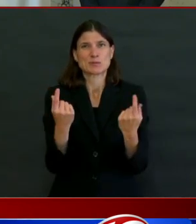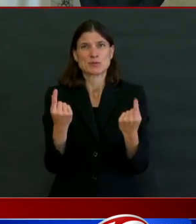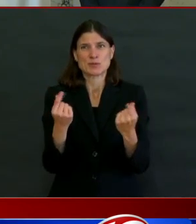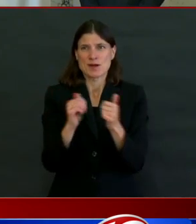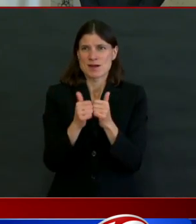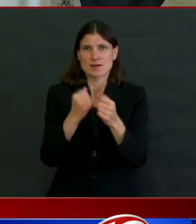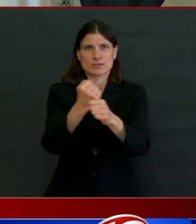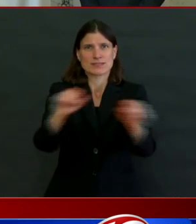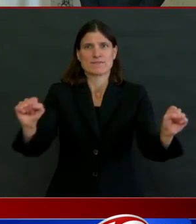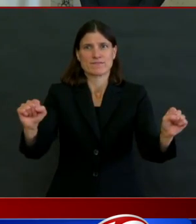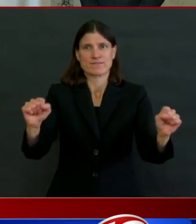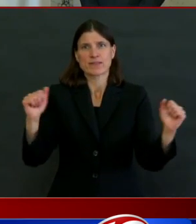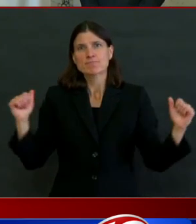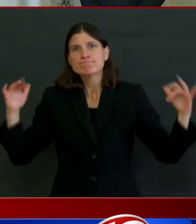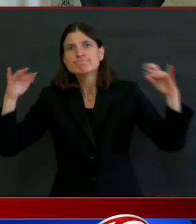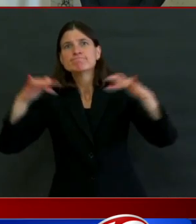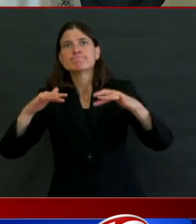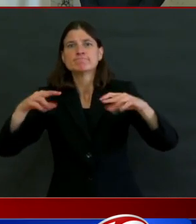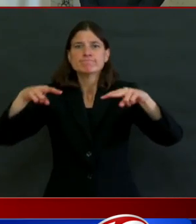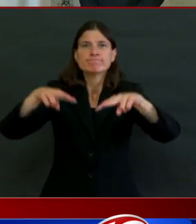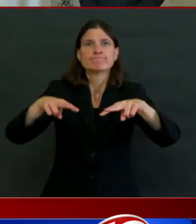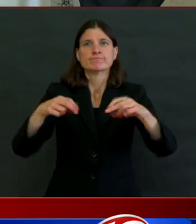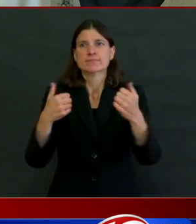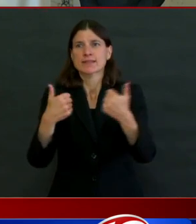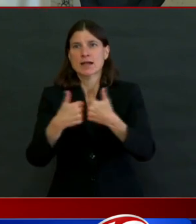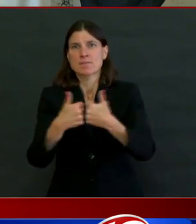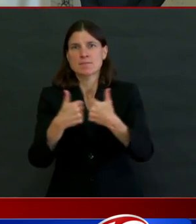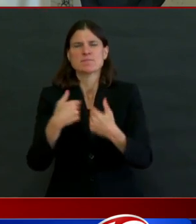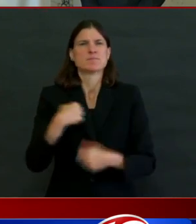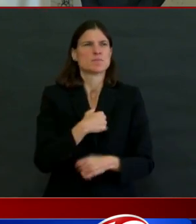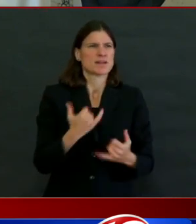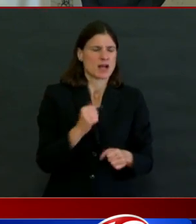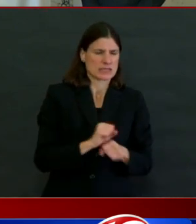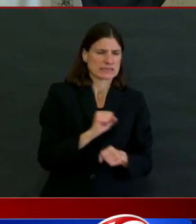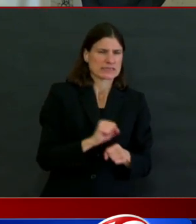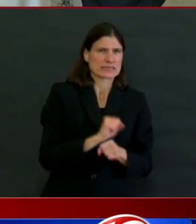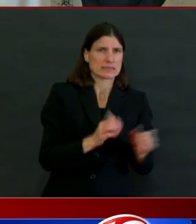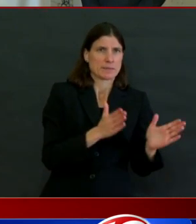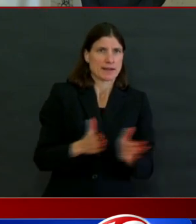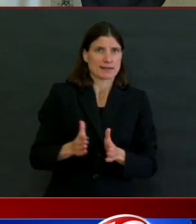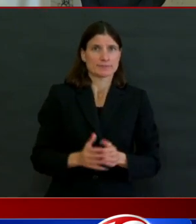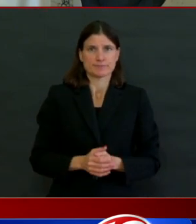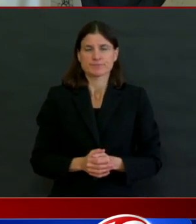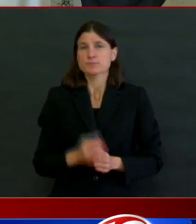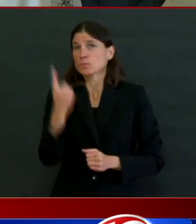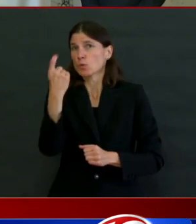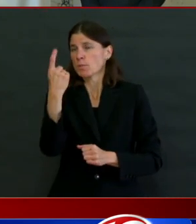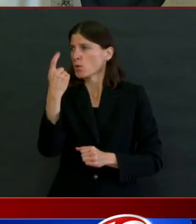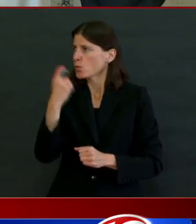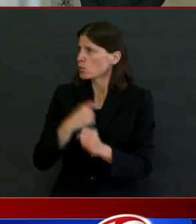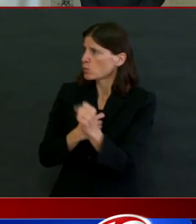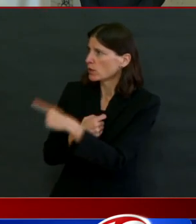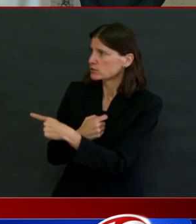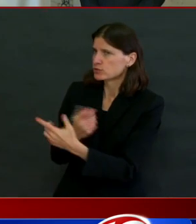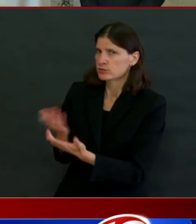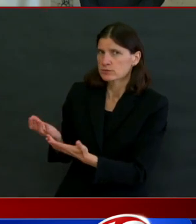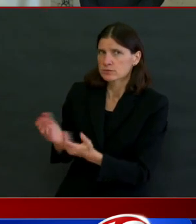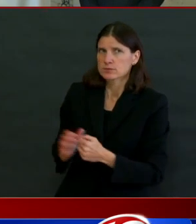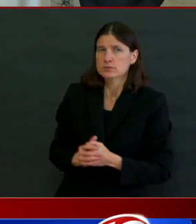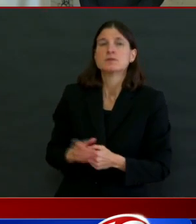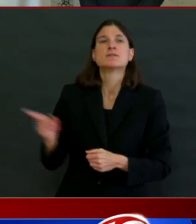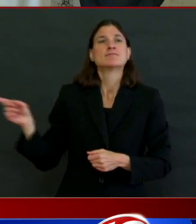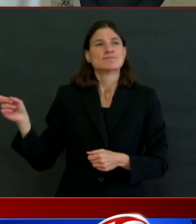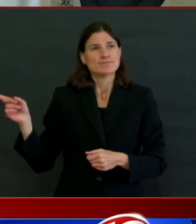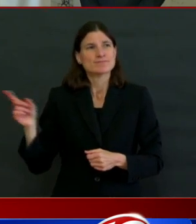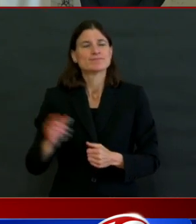to you. Our last question today for this Friday briefing is from Tanya Signori of the Rhode Island Echo. Good afternoon, Governor.